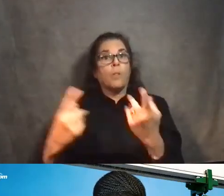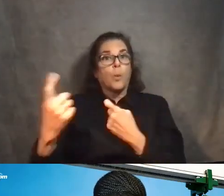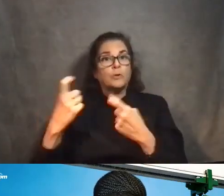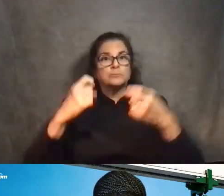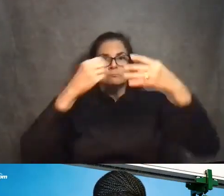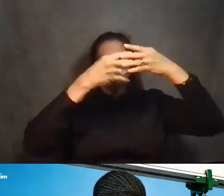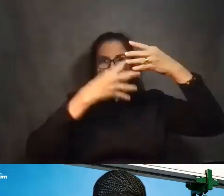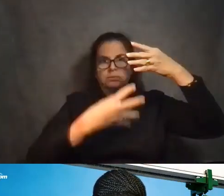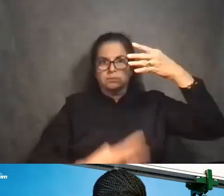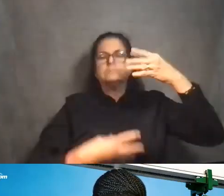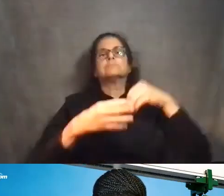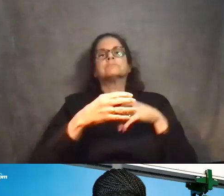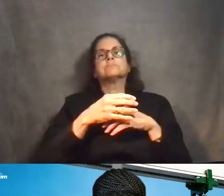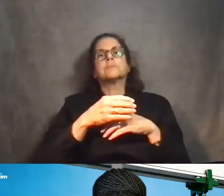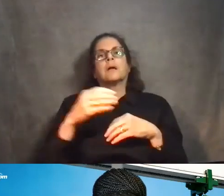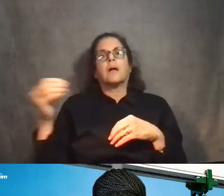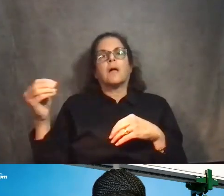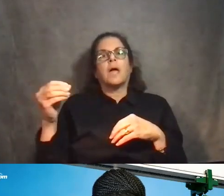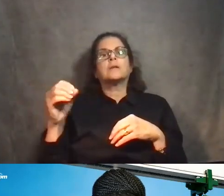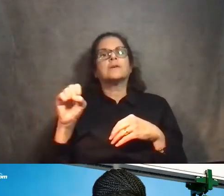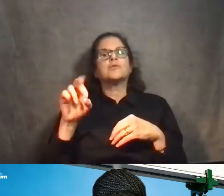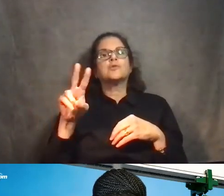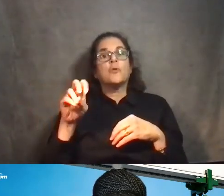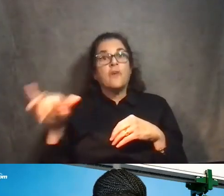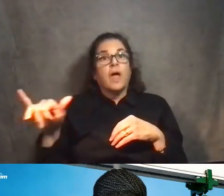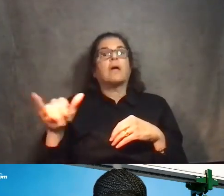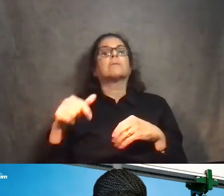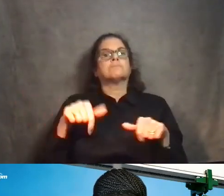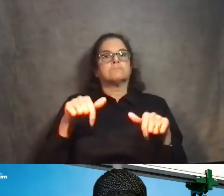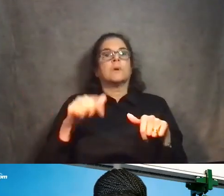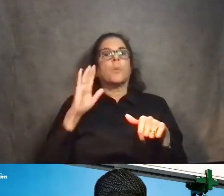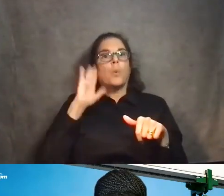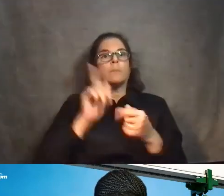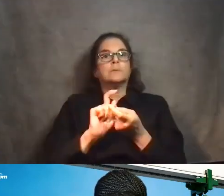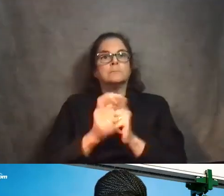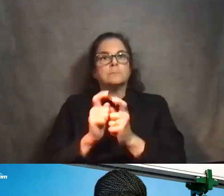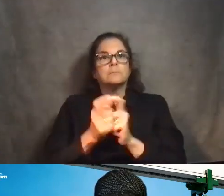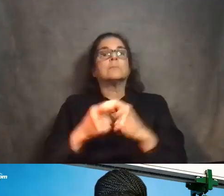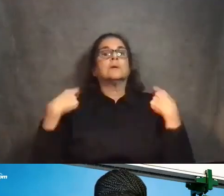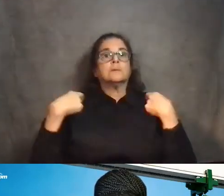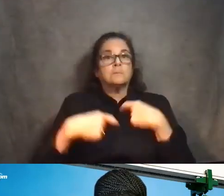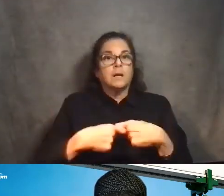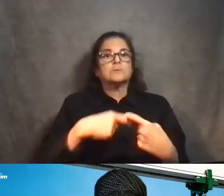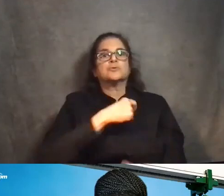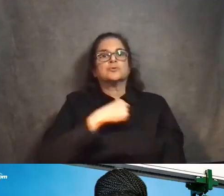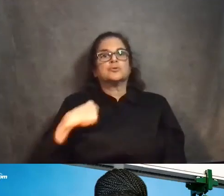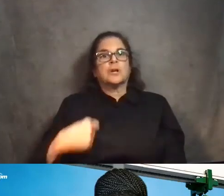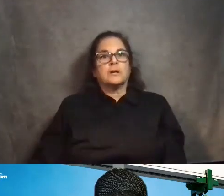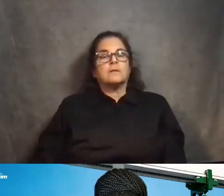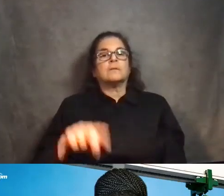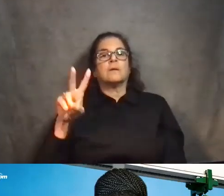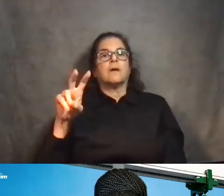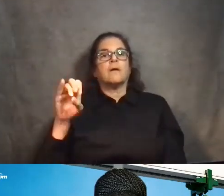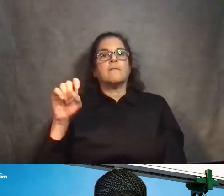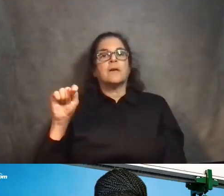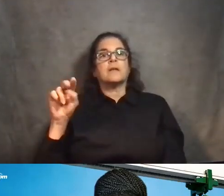Again, the recording of this meeting will be translated into Chinese, Vietnamese, and Spanish, and will be posted to the RPM website.